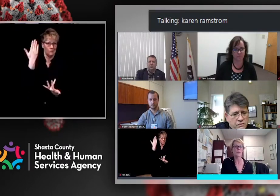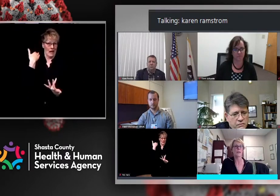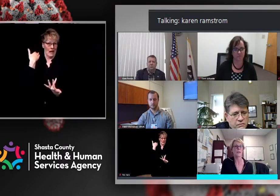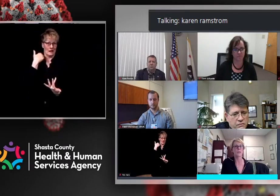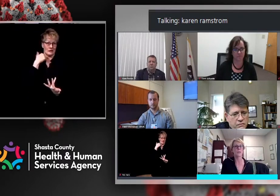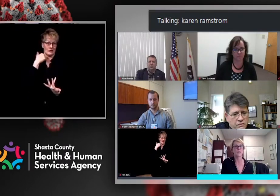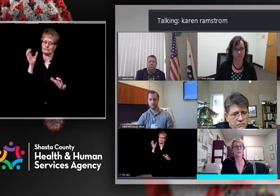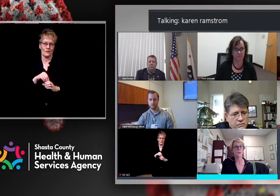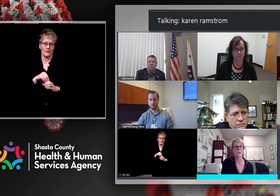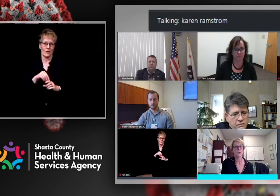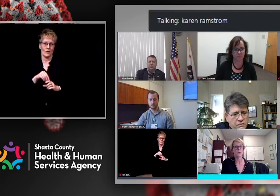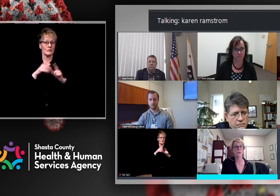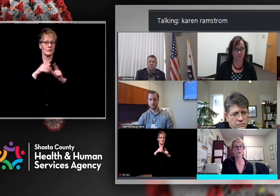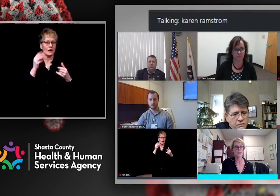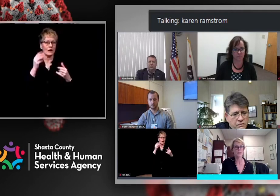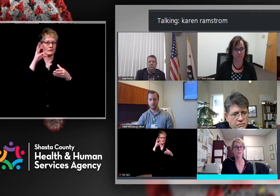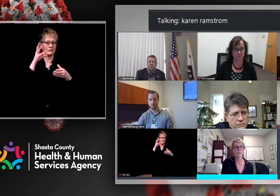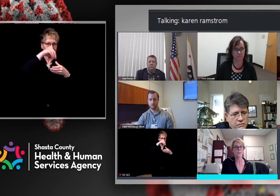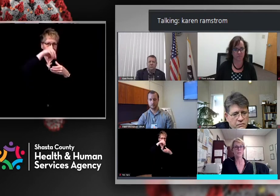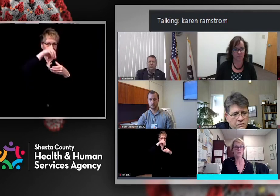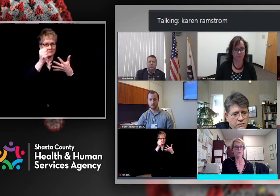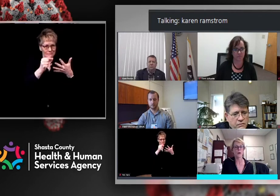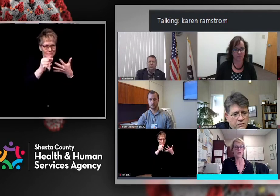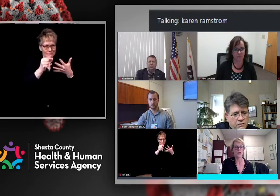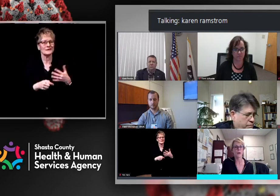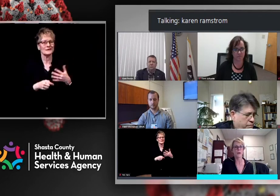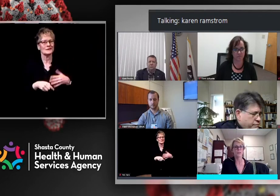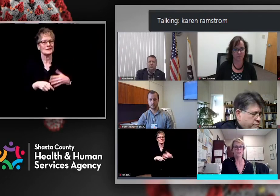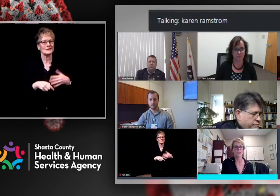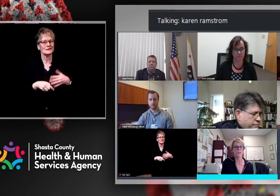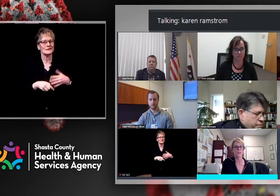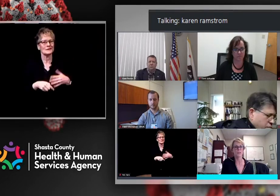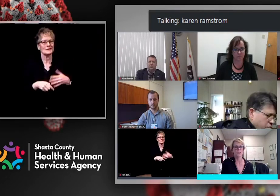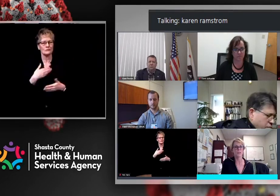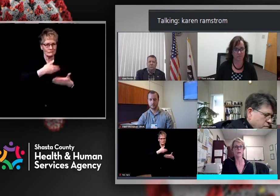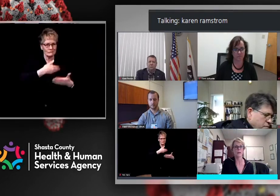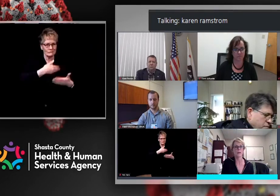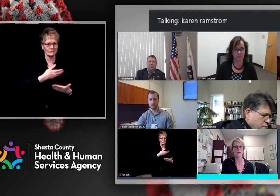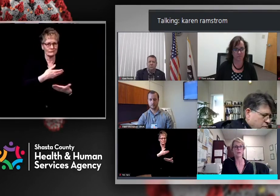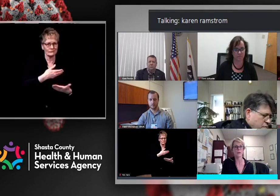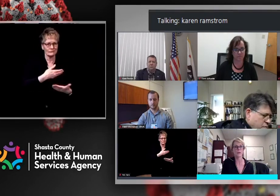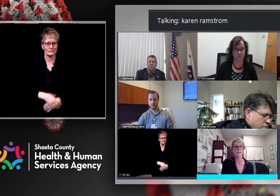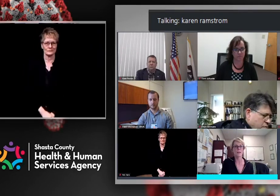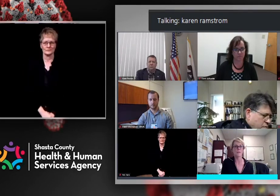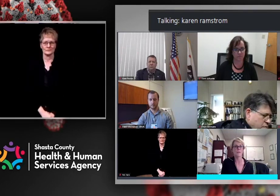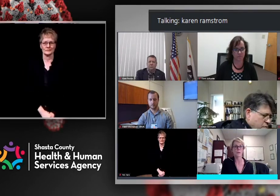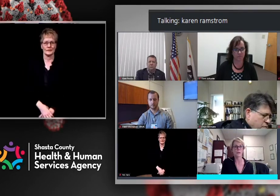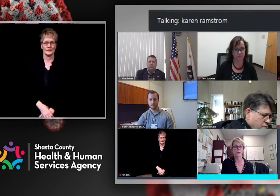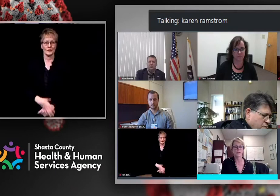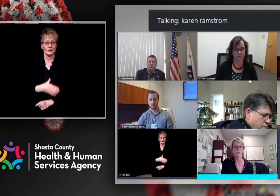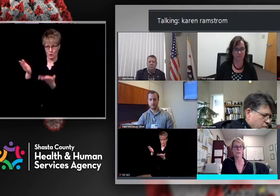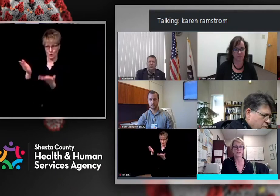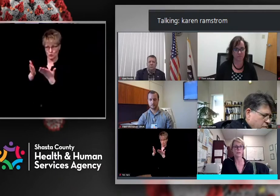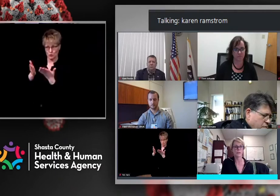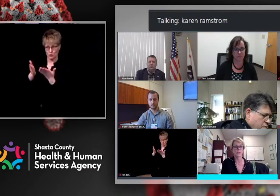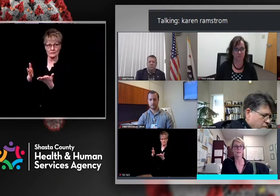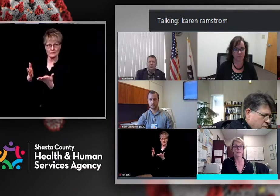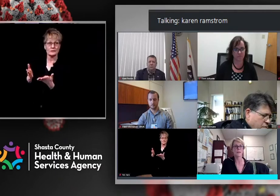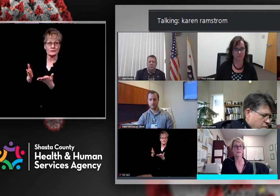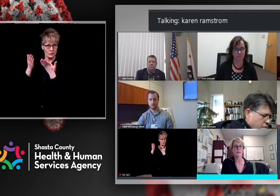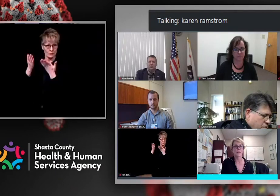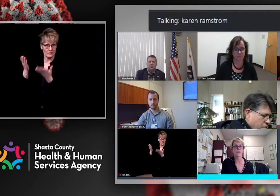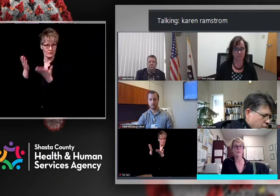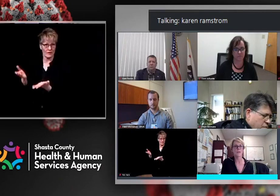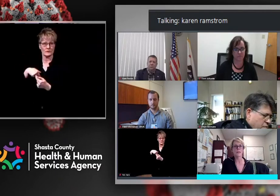enrolled providers, which currently is limited to our hospitals and our clinics, our federally qualified health clinics.